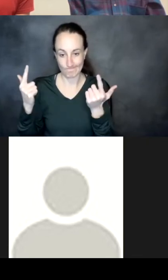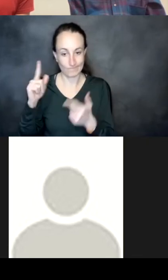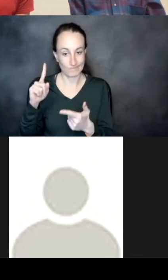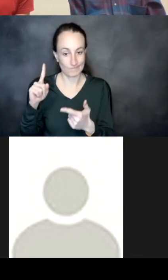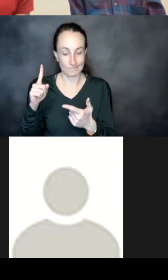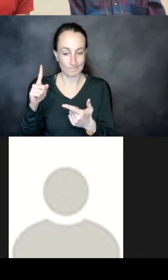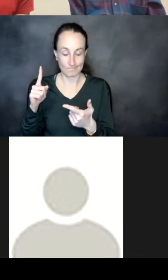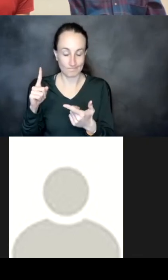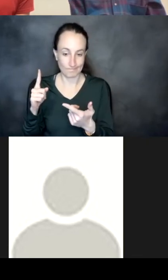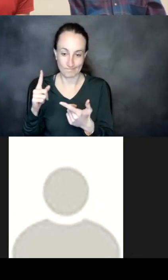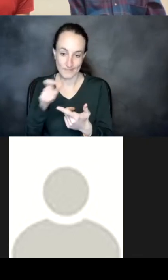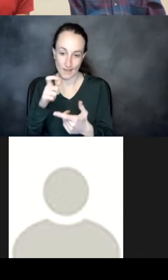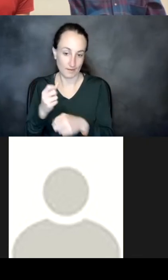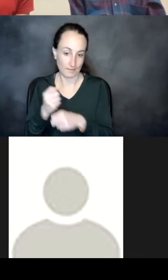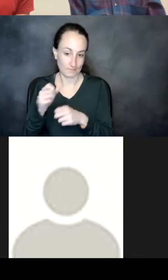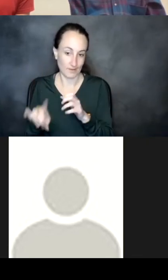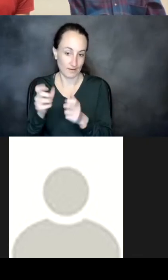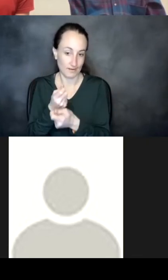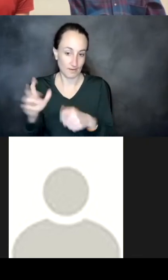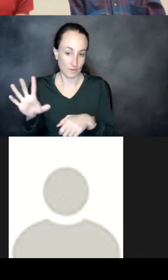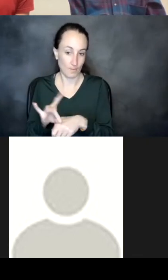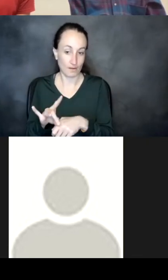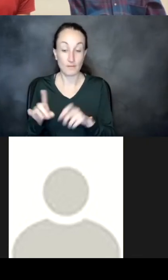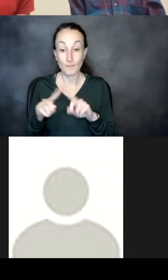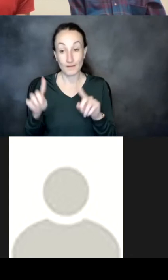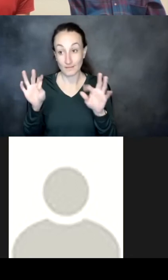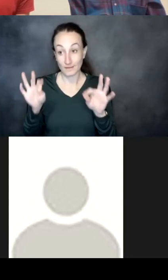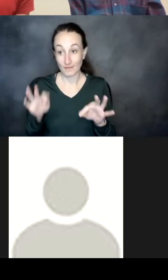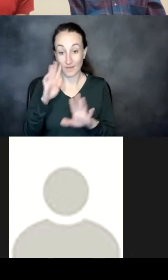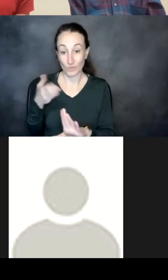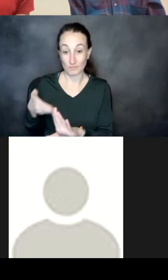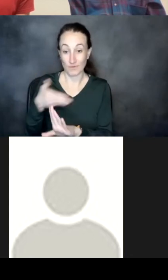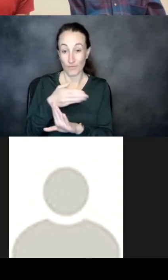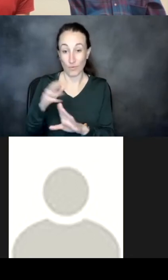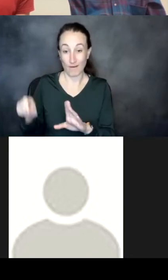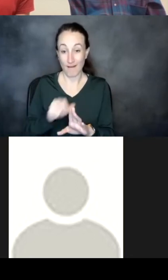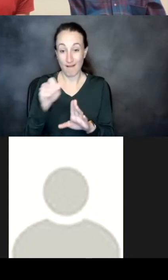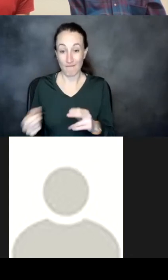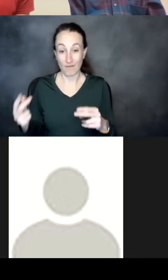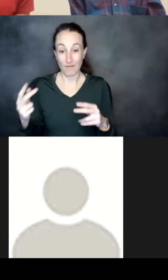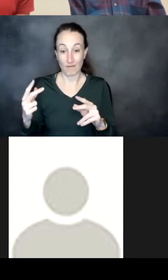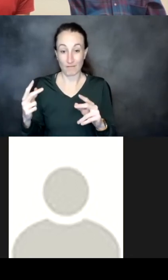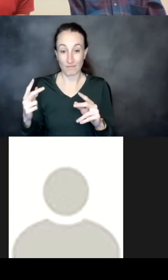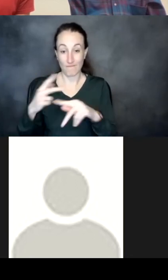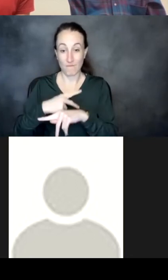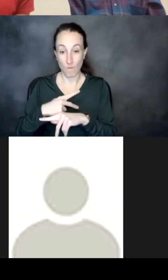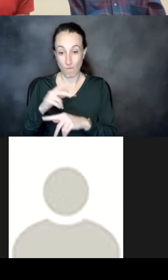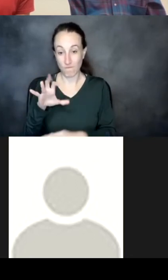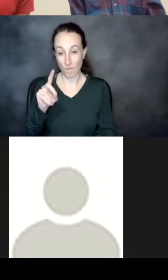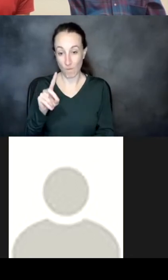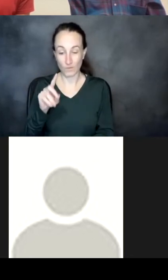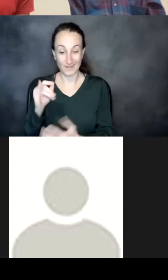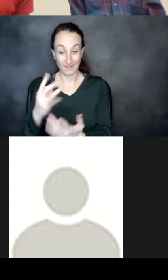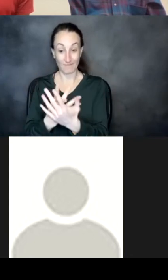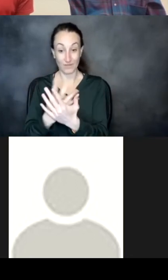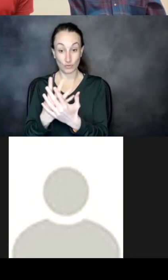anything to bind um but definitely that was before alpha fold came out and the the filtering step that